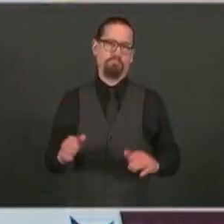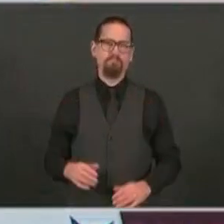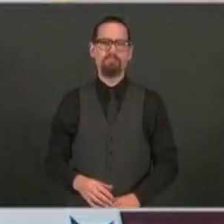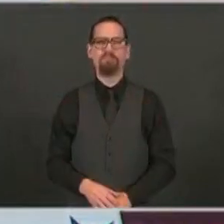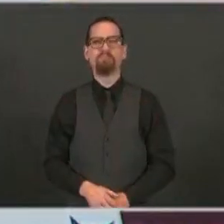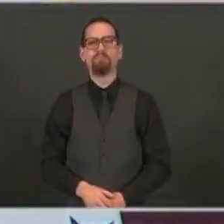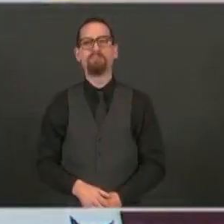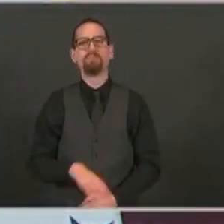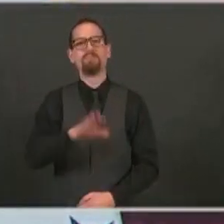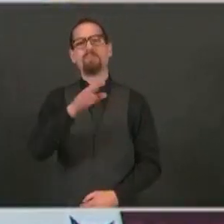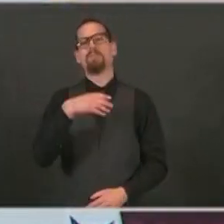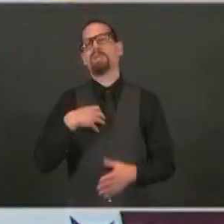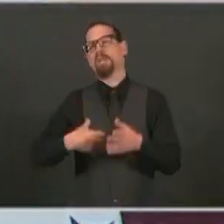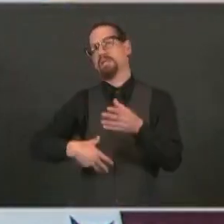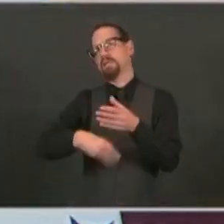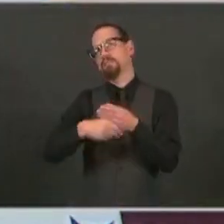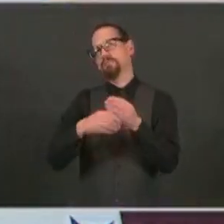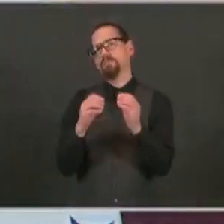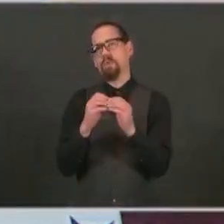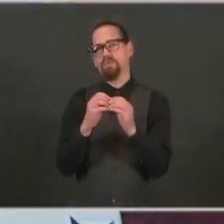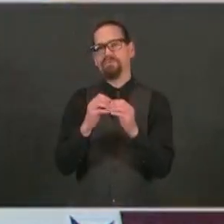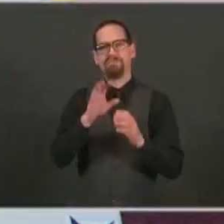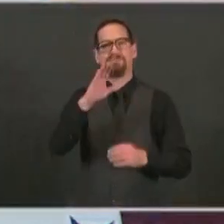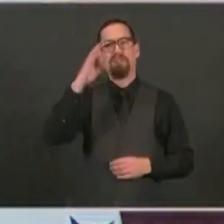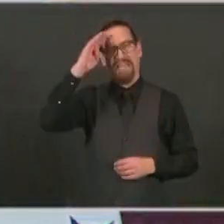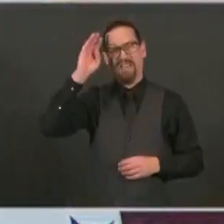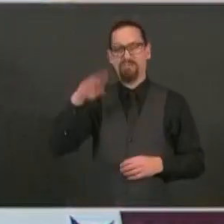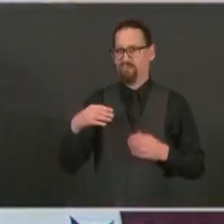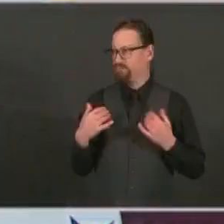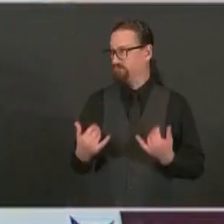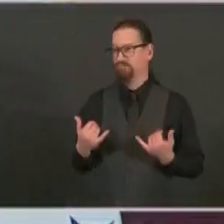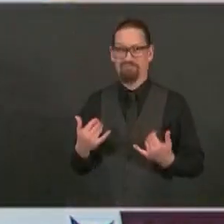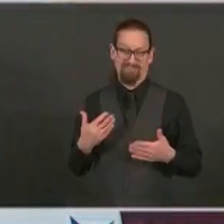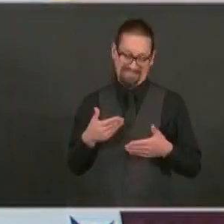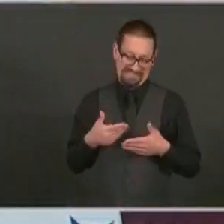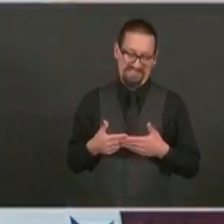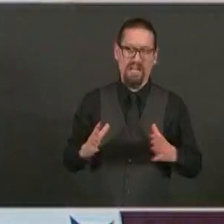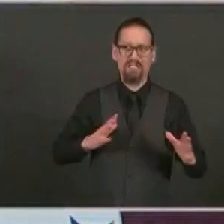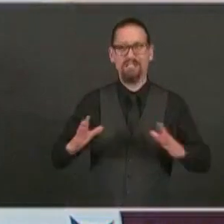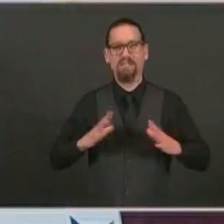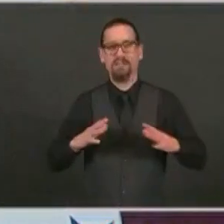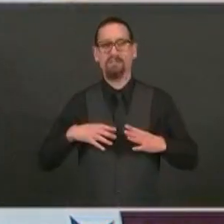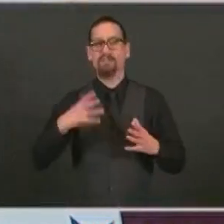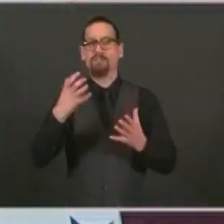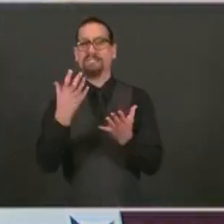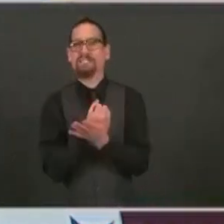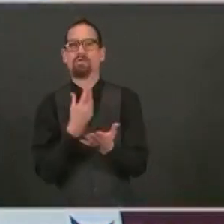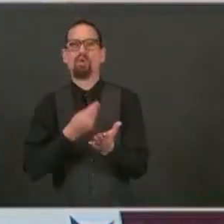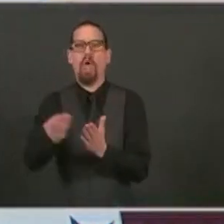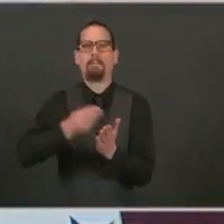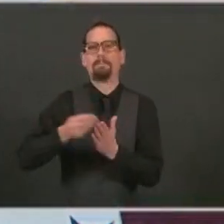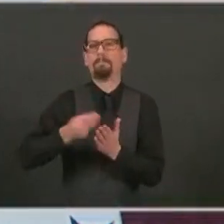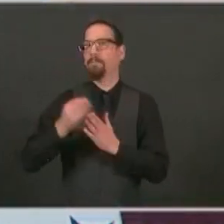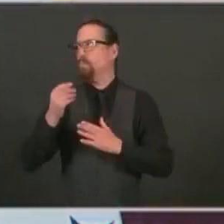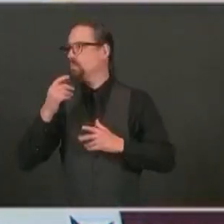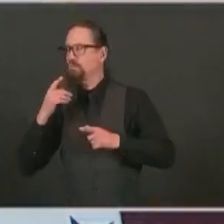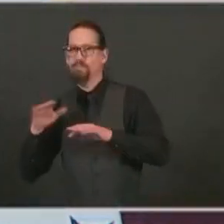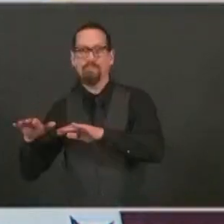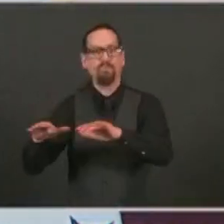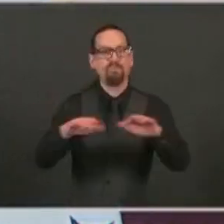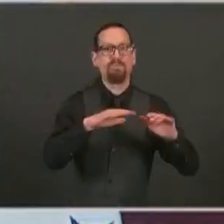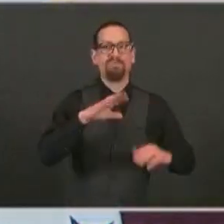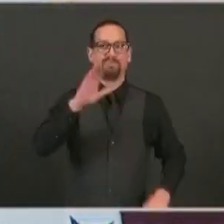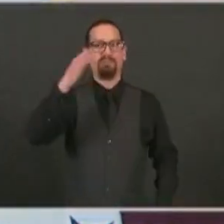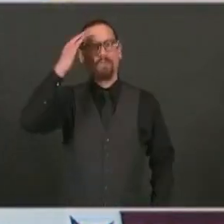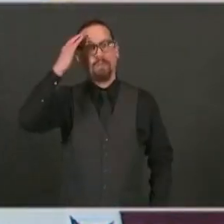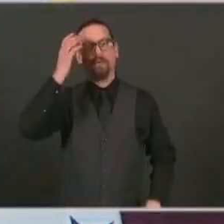I know it's coming upon the holiday season, everybody's anxious to shop, so shop local if you